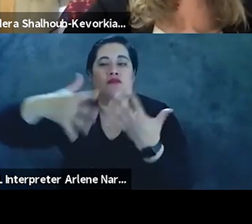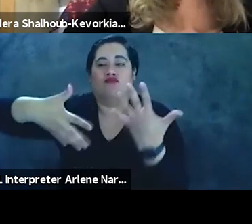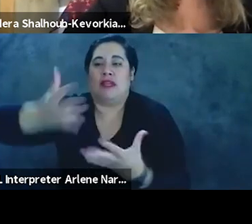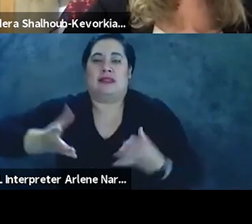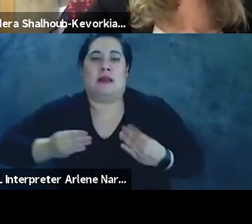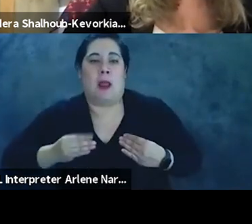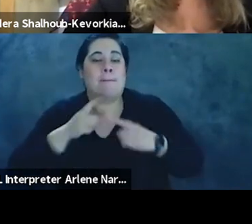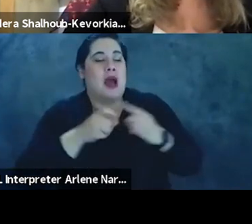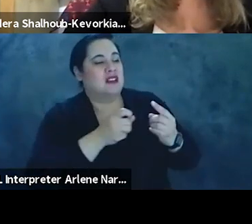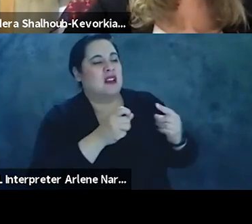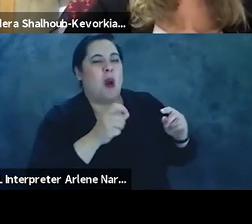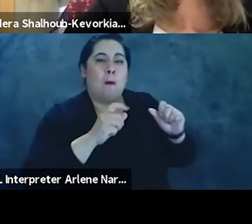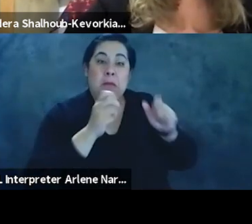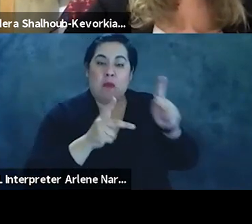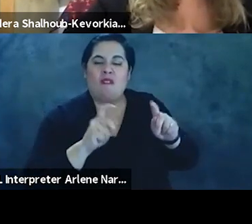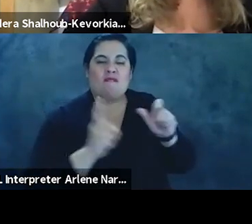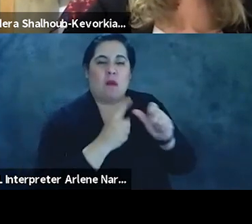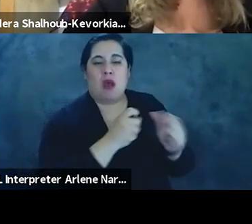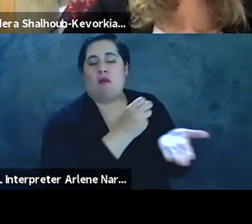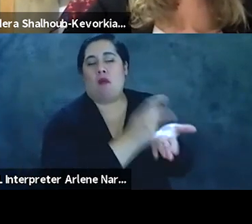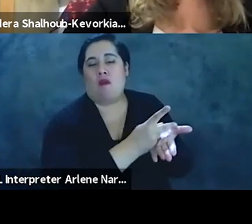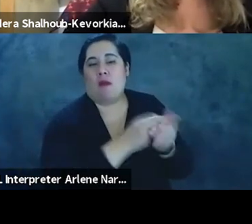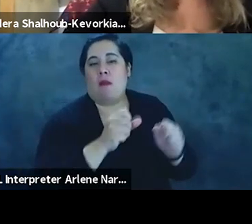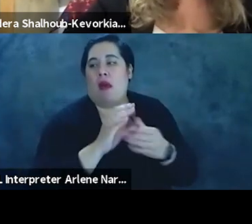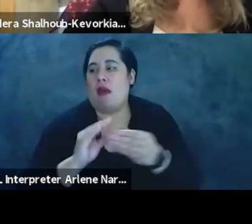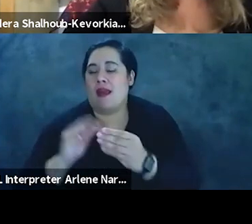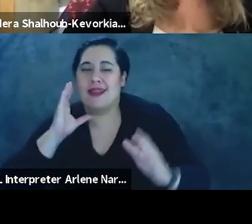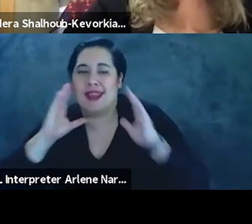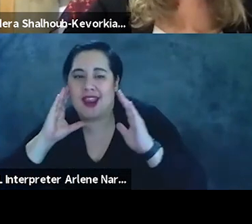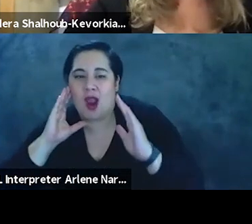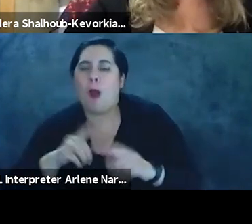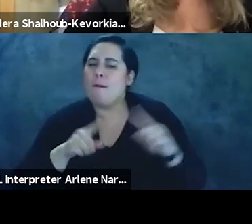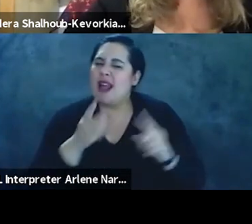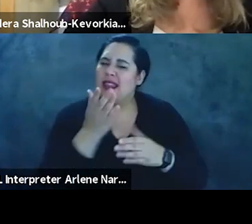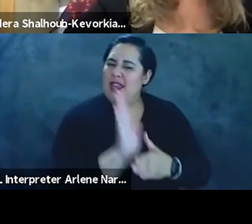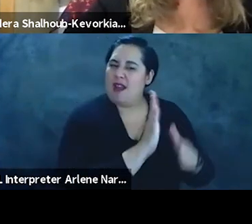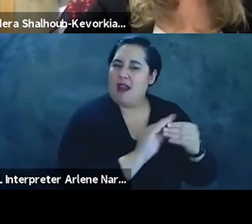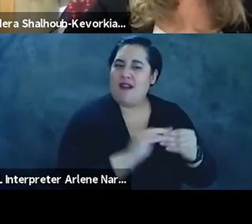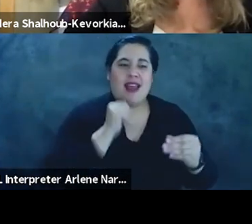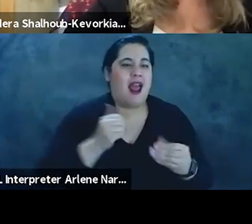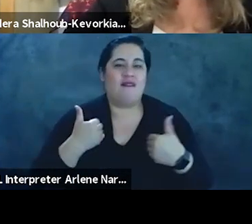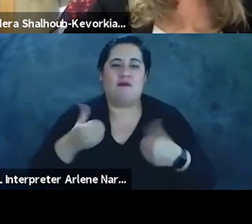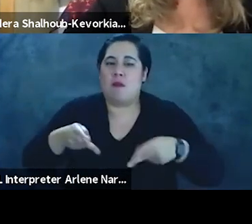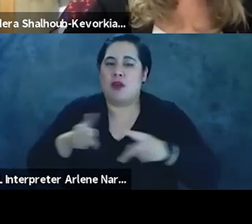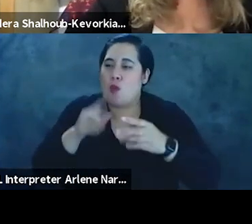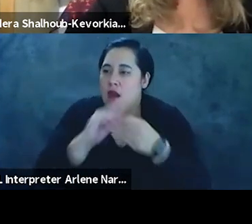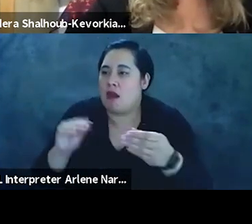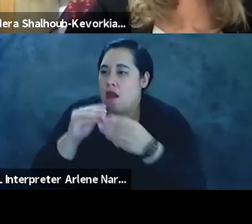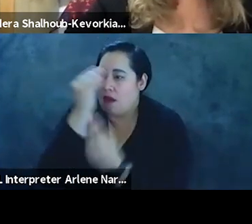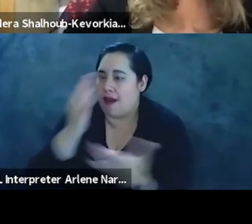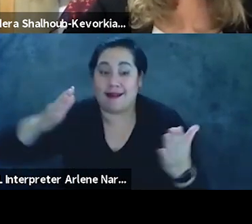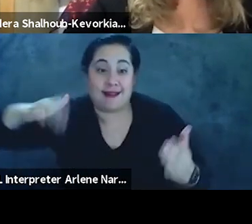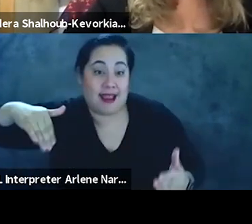order to be heard. The Palestinian narrative, as he refers to it, has not gained the permission to be heard, not yet. The essay and its